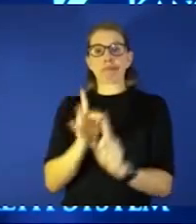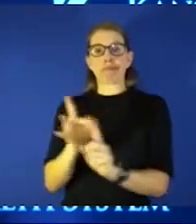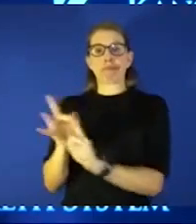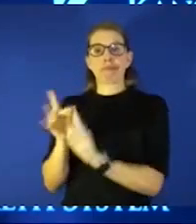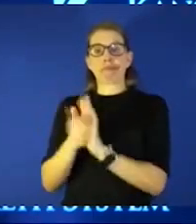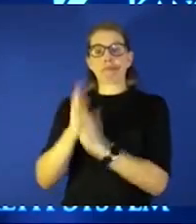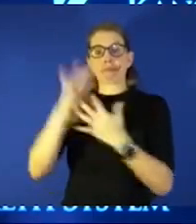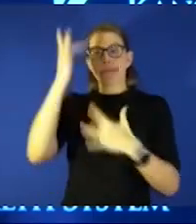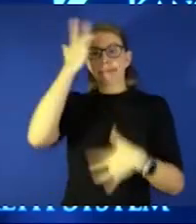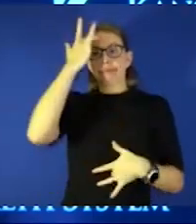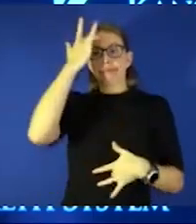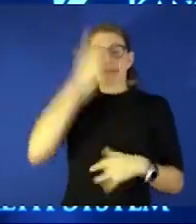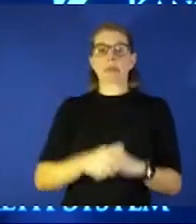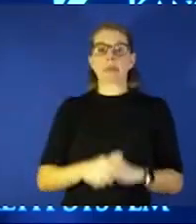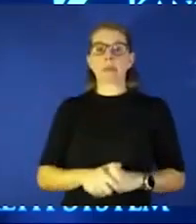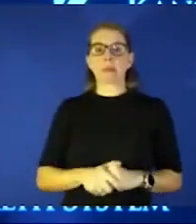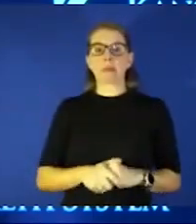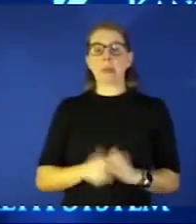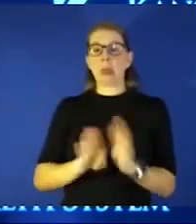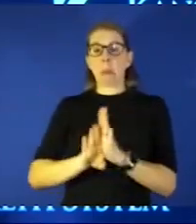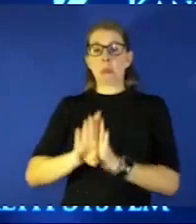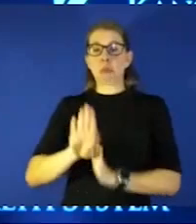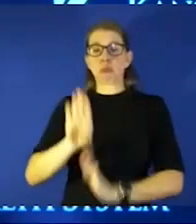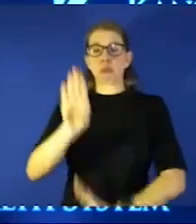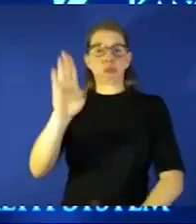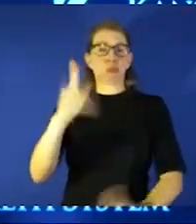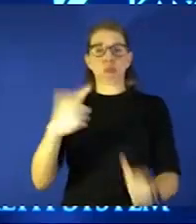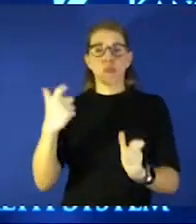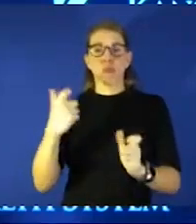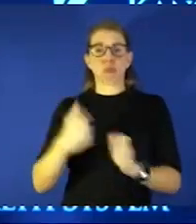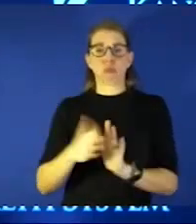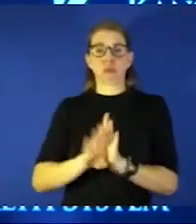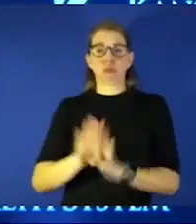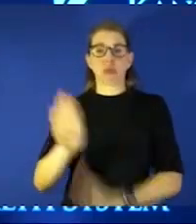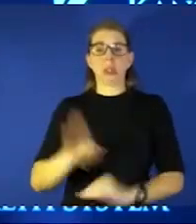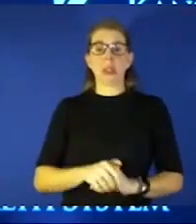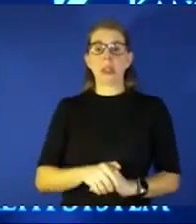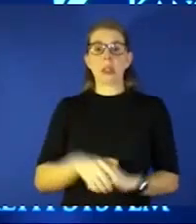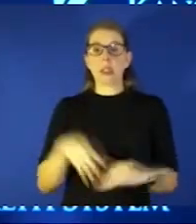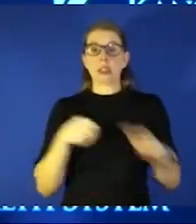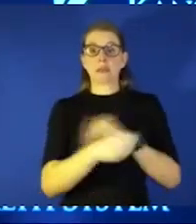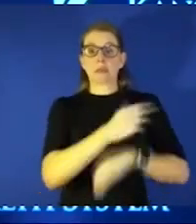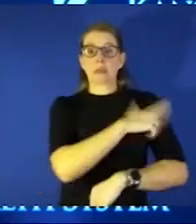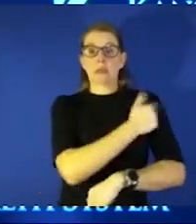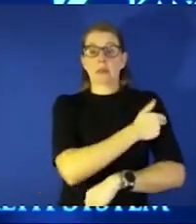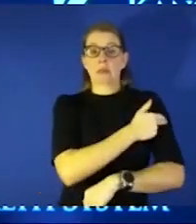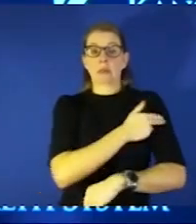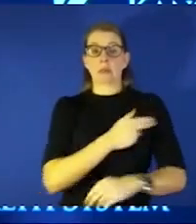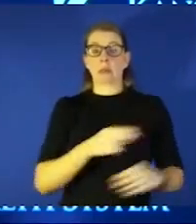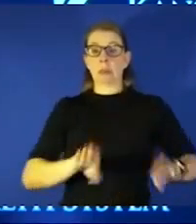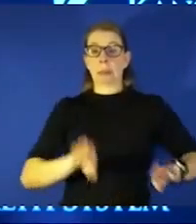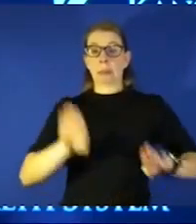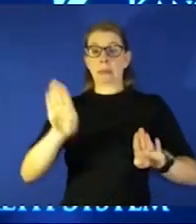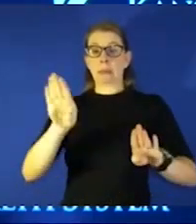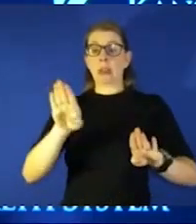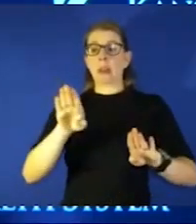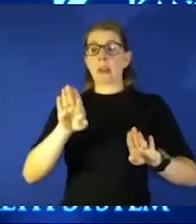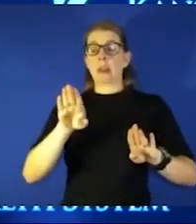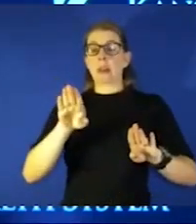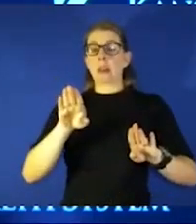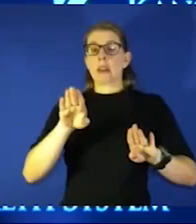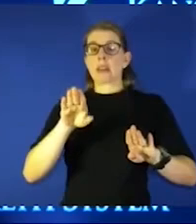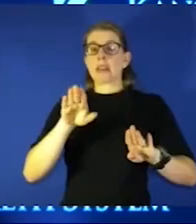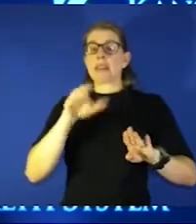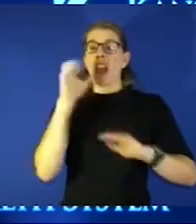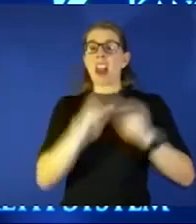searched incredibly quickly hospitalizations went up but it didn't go overwhelmingly because they the